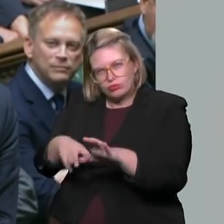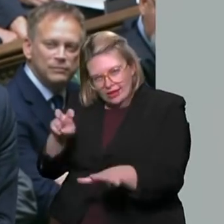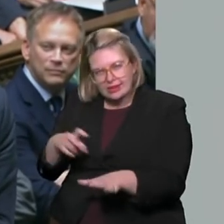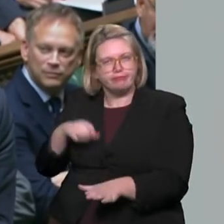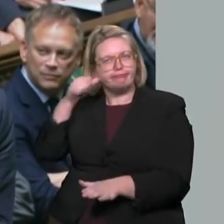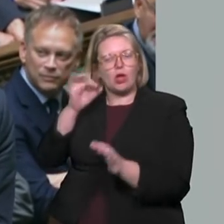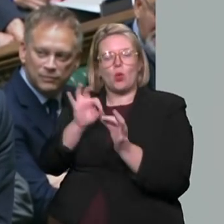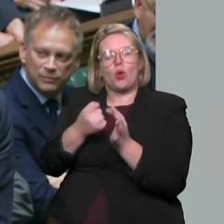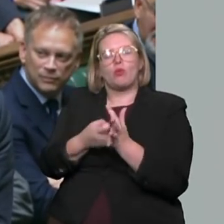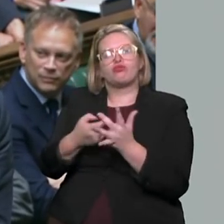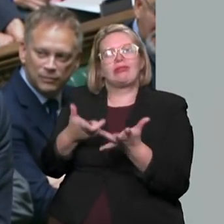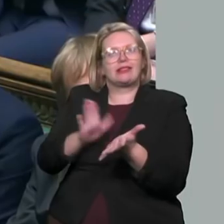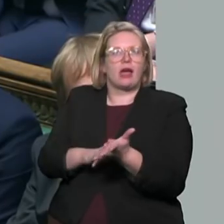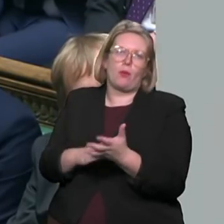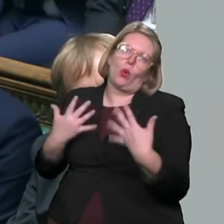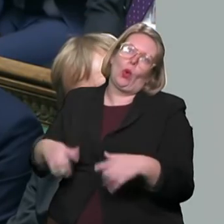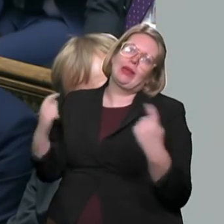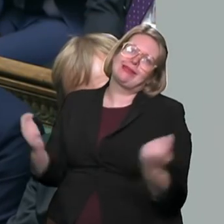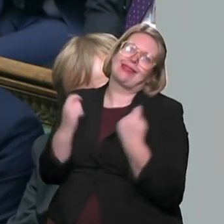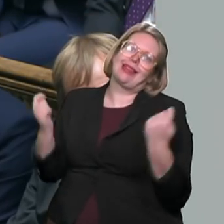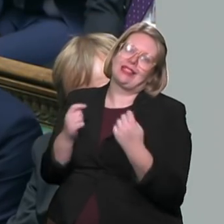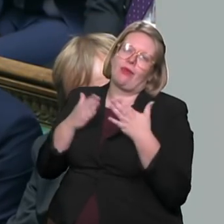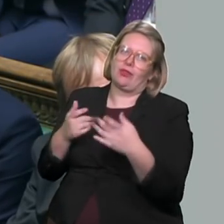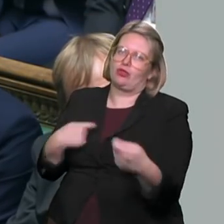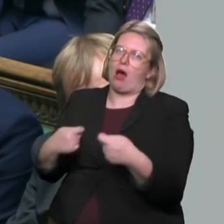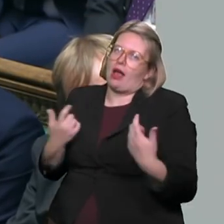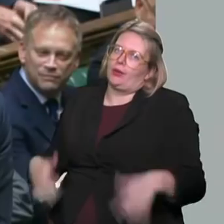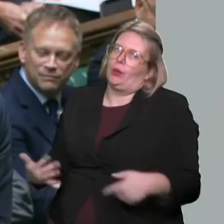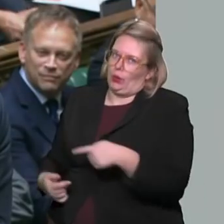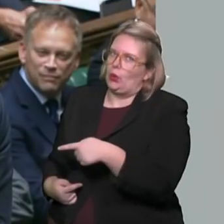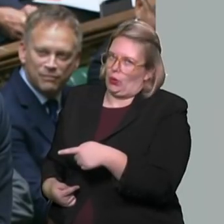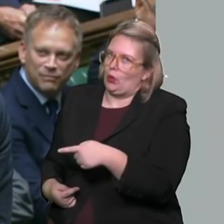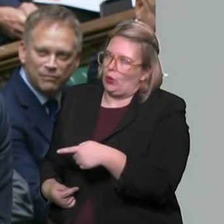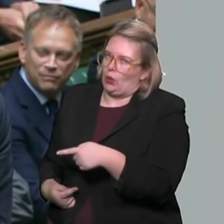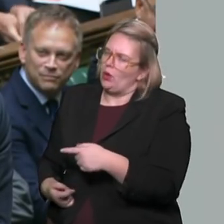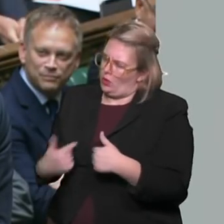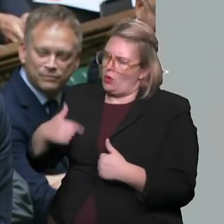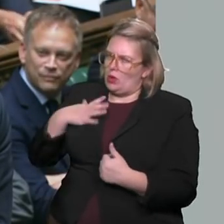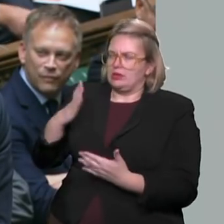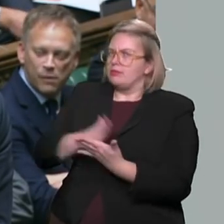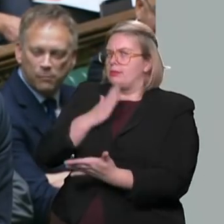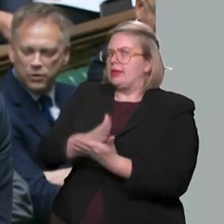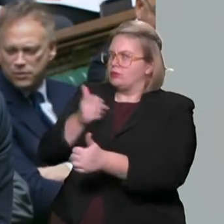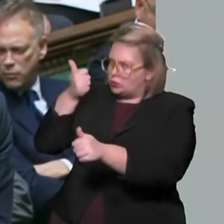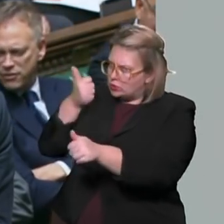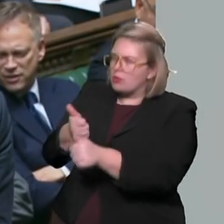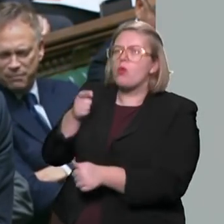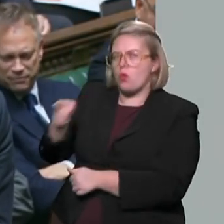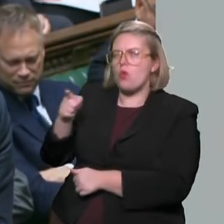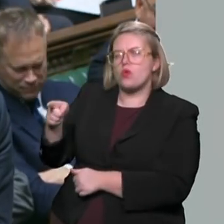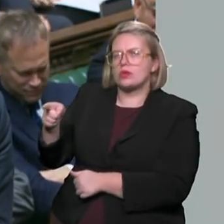Brixham was outstandingly successful the other day, and what we are going to do is make sure that we continue to support